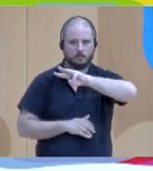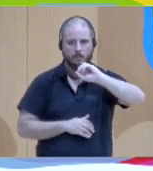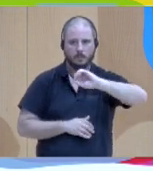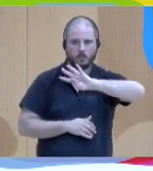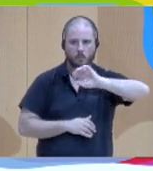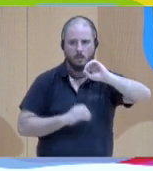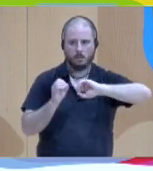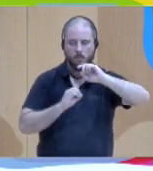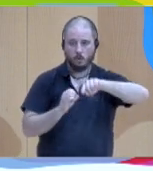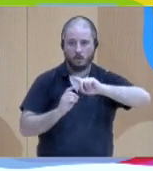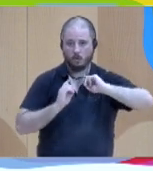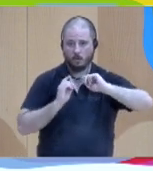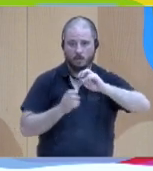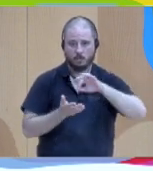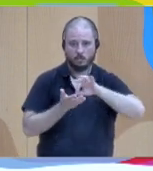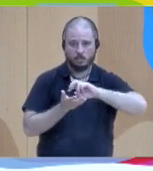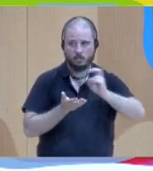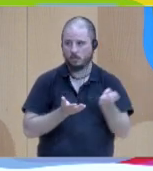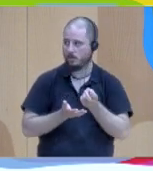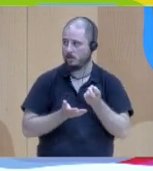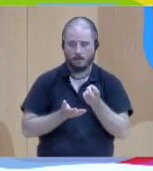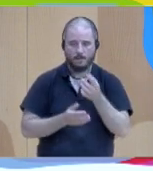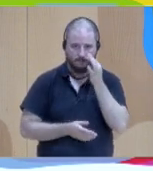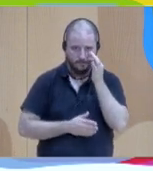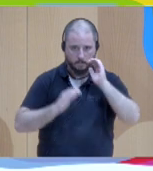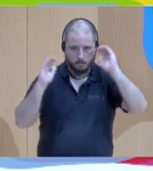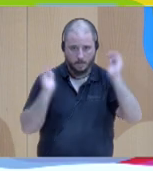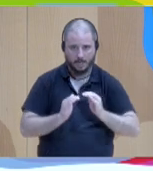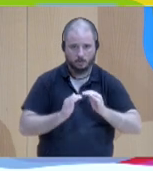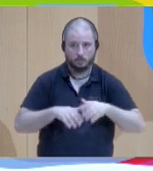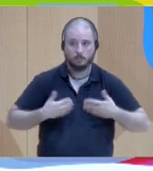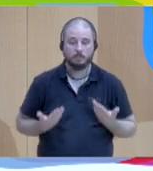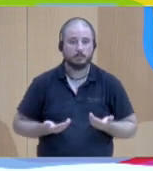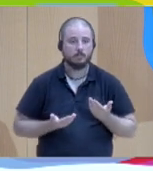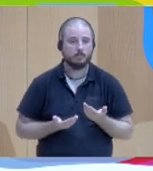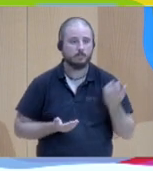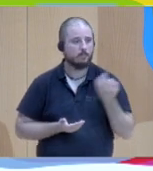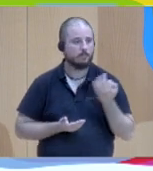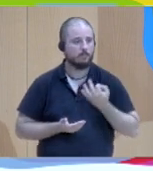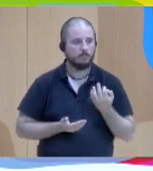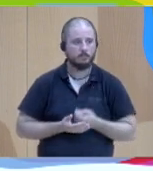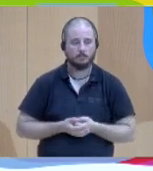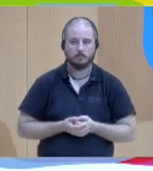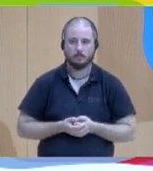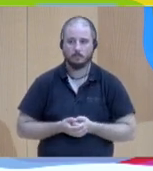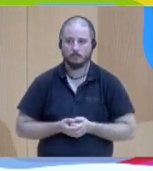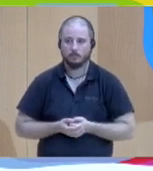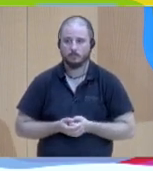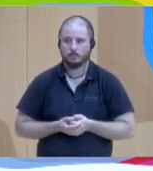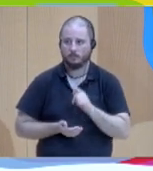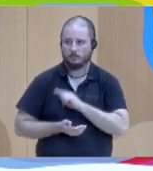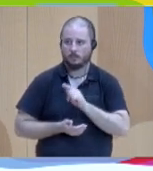much less. But it feels more. This is what takes your energy. So we thought that, okay,